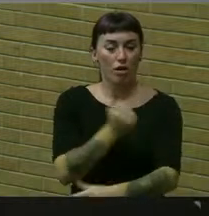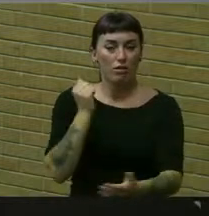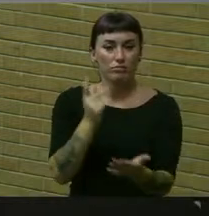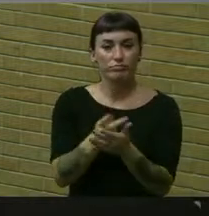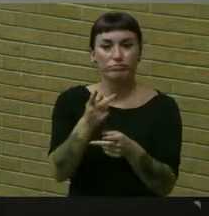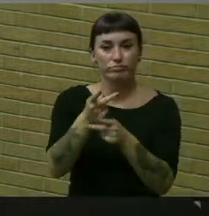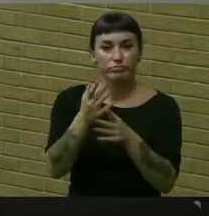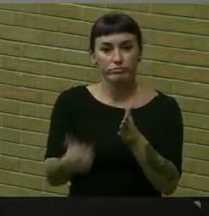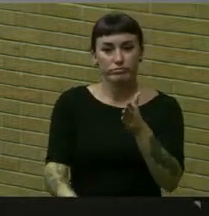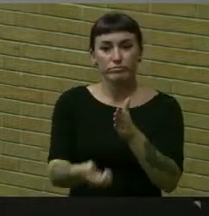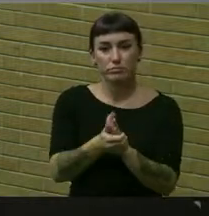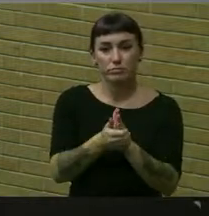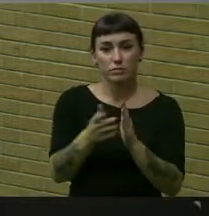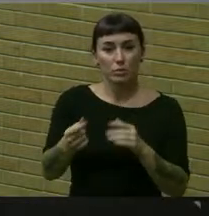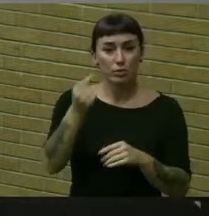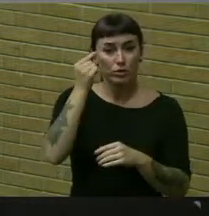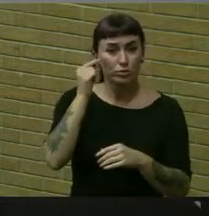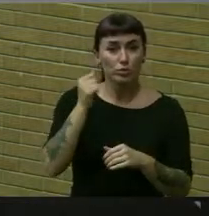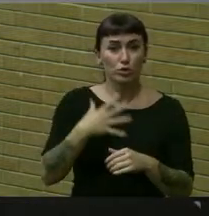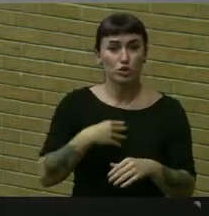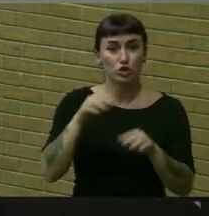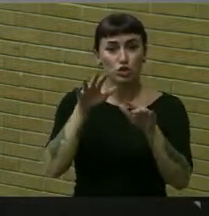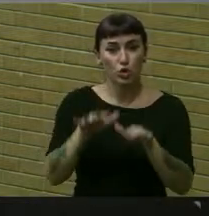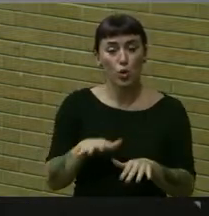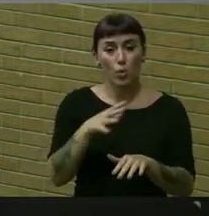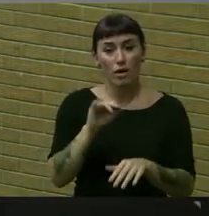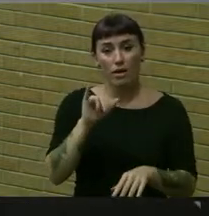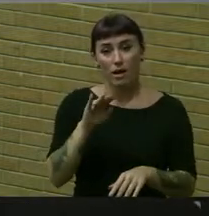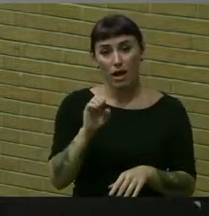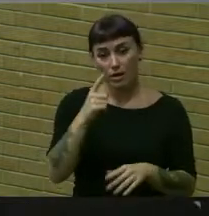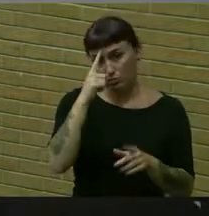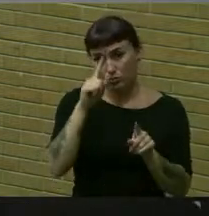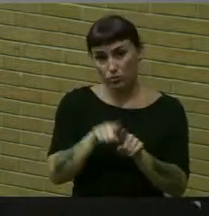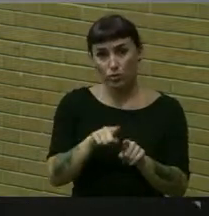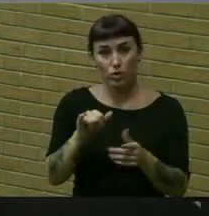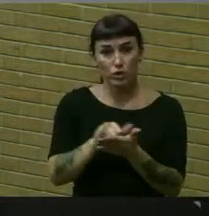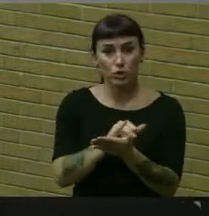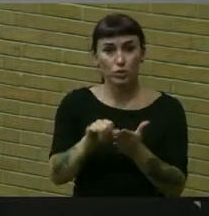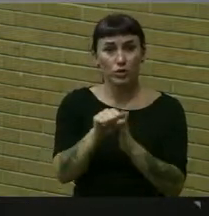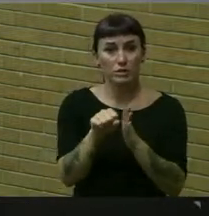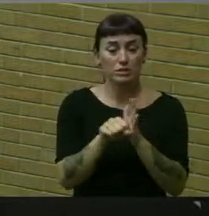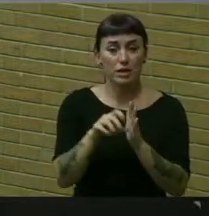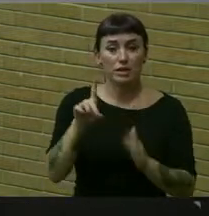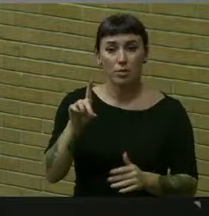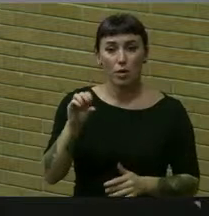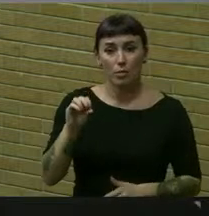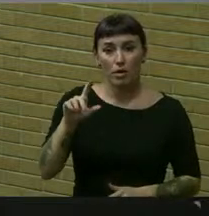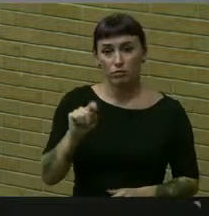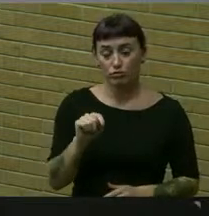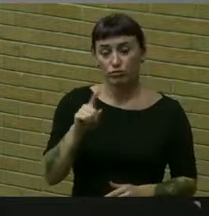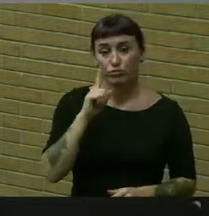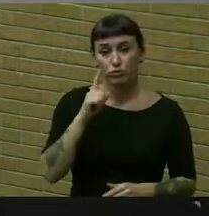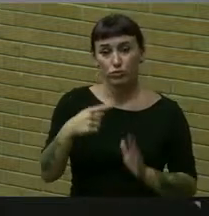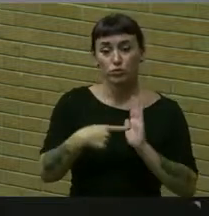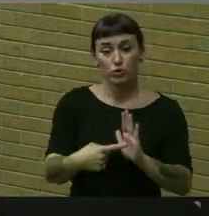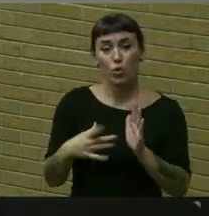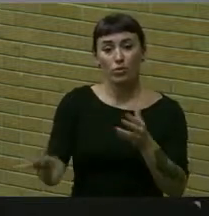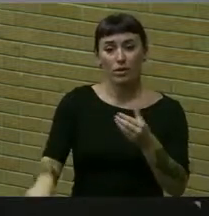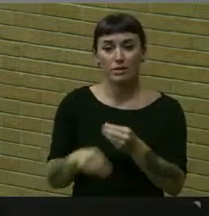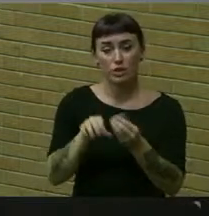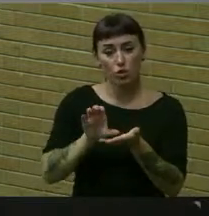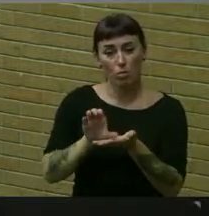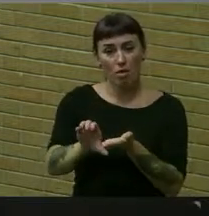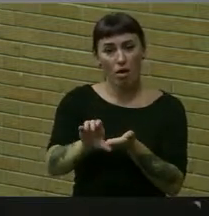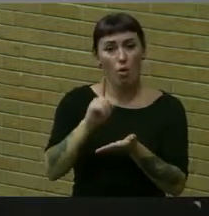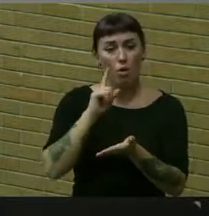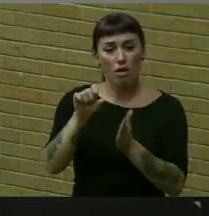to amend the municipal snow and ice agreement with the new york state department of transportation to reflect the additional plowing of state